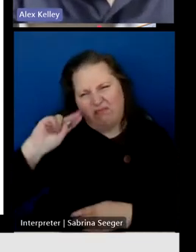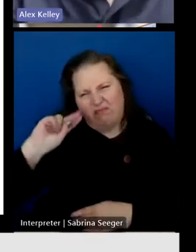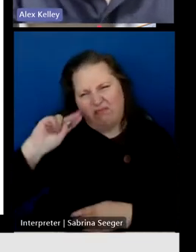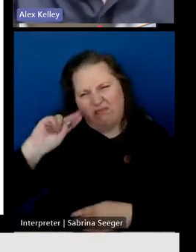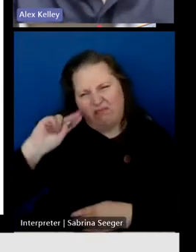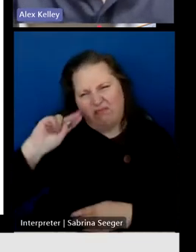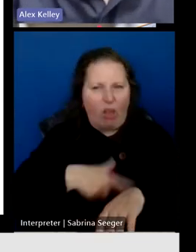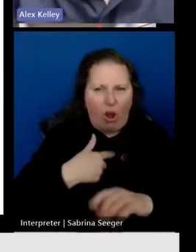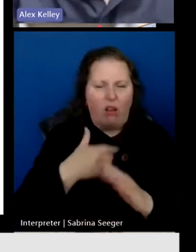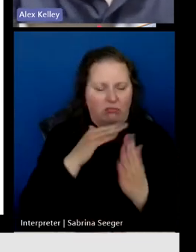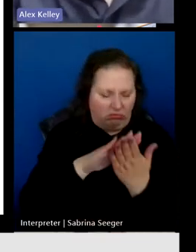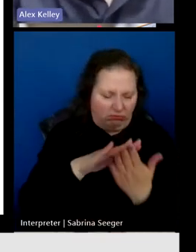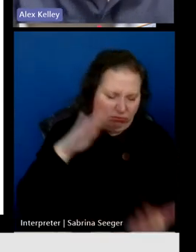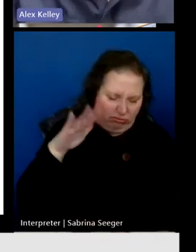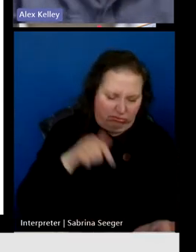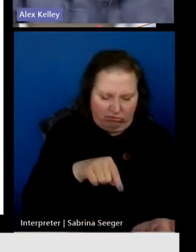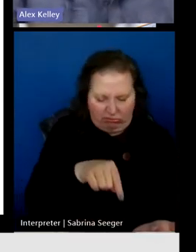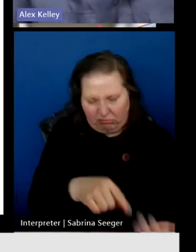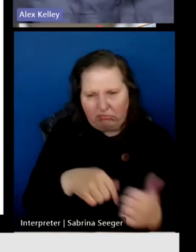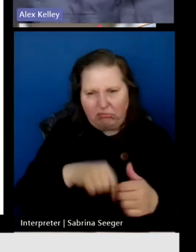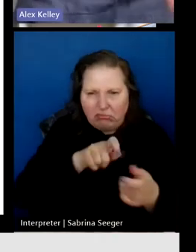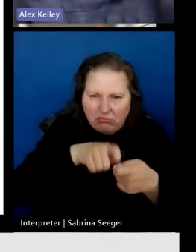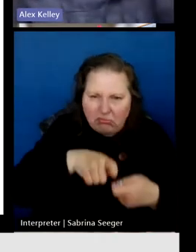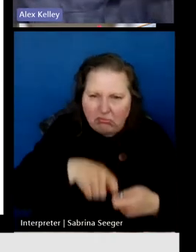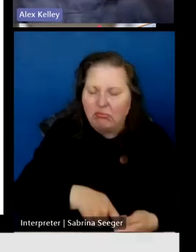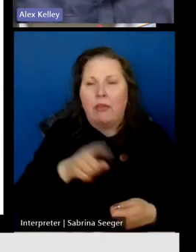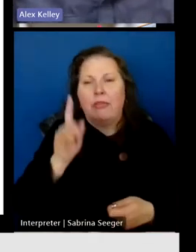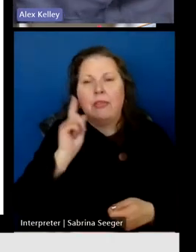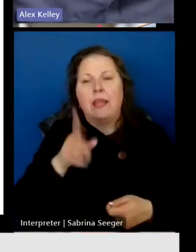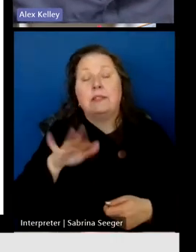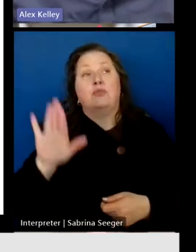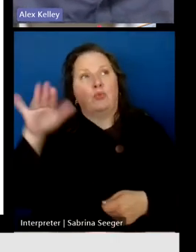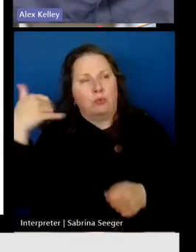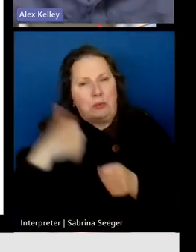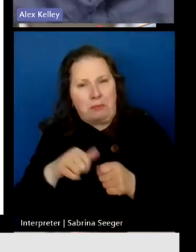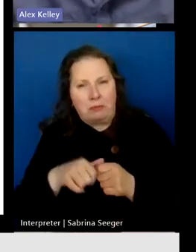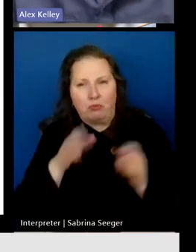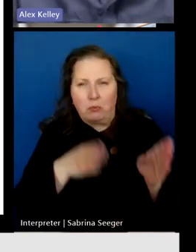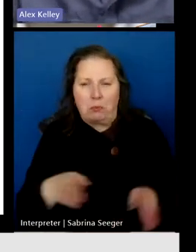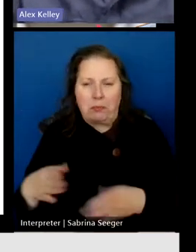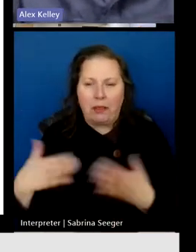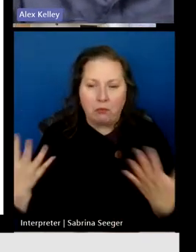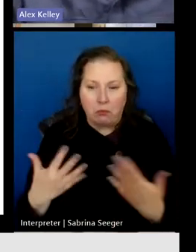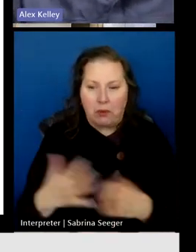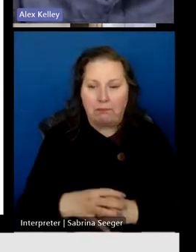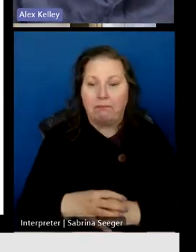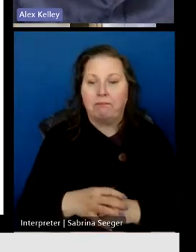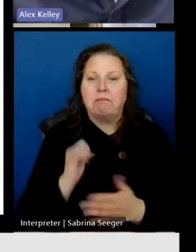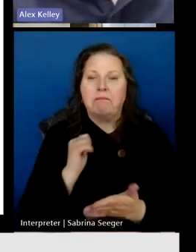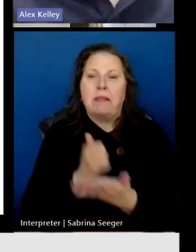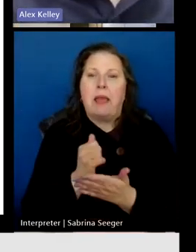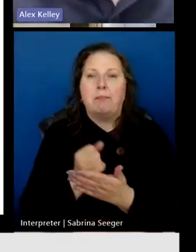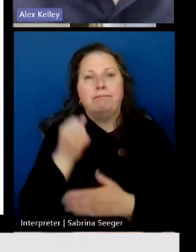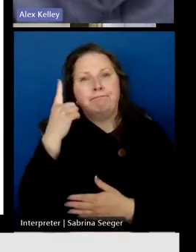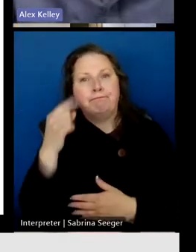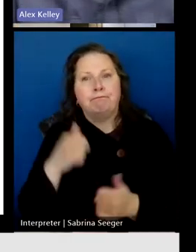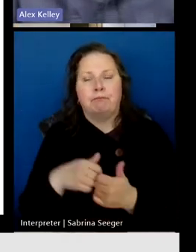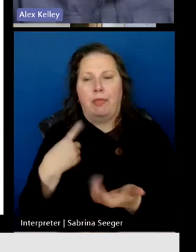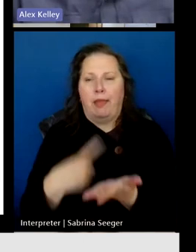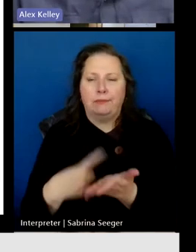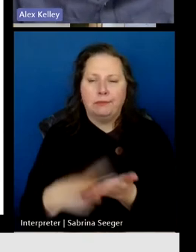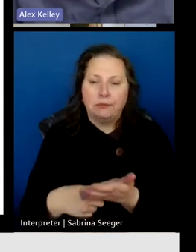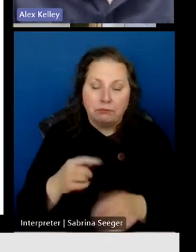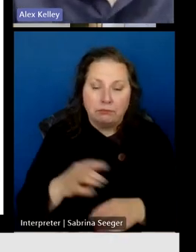detailed, so this presentation is simply meant to jog people's memories or help frame the conversation. But